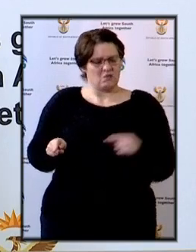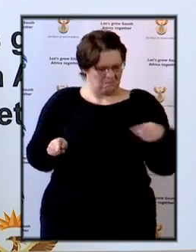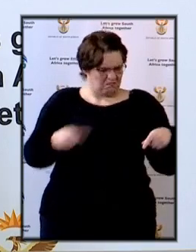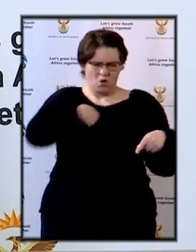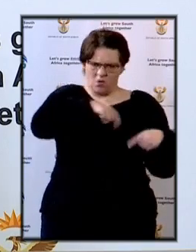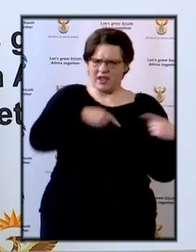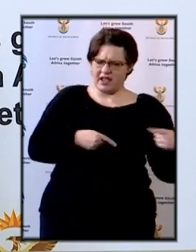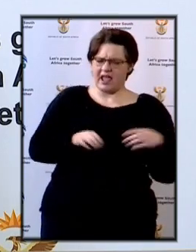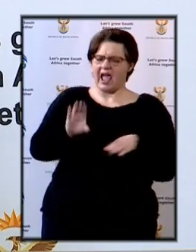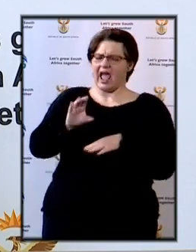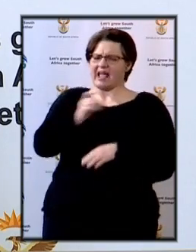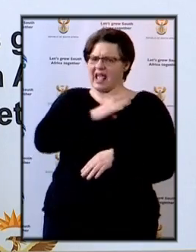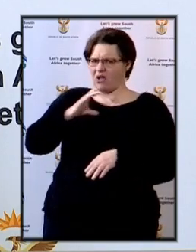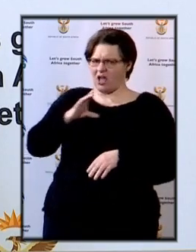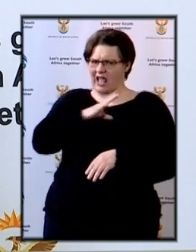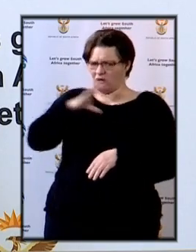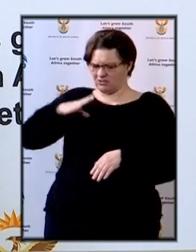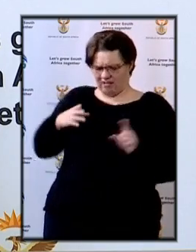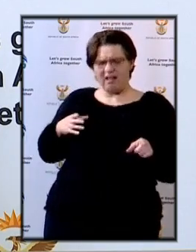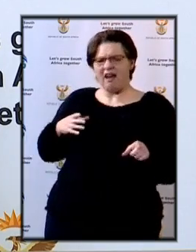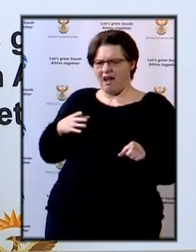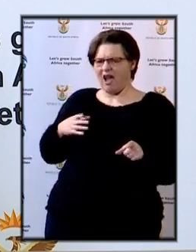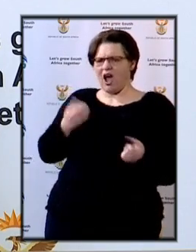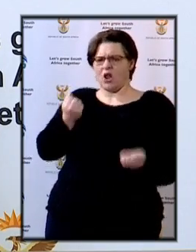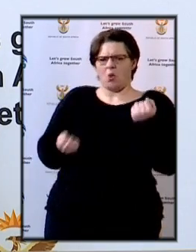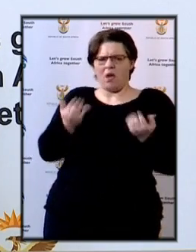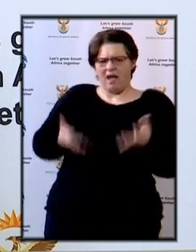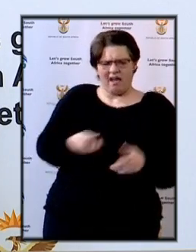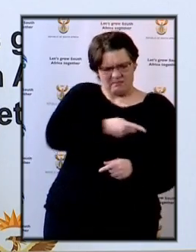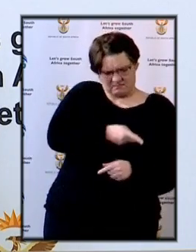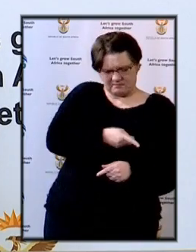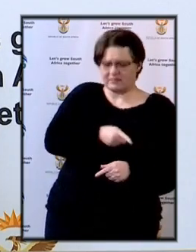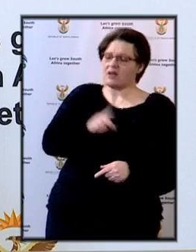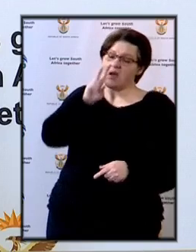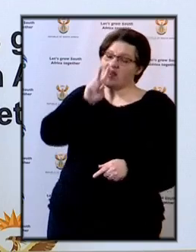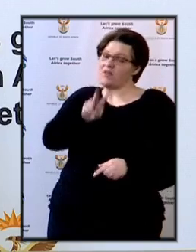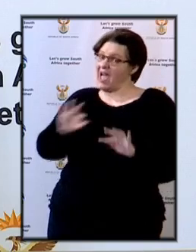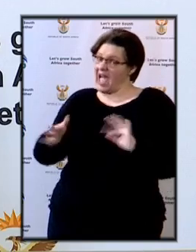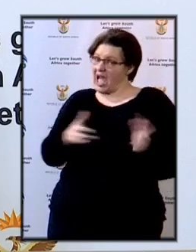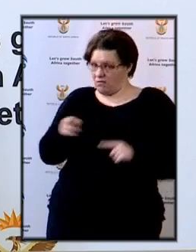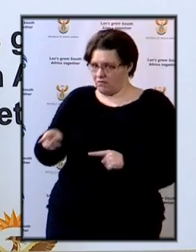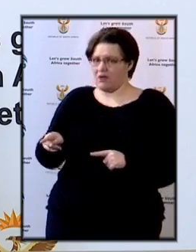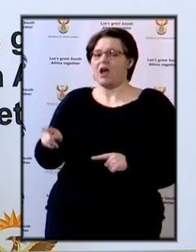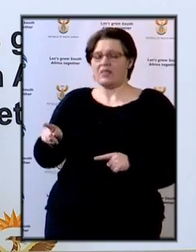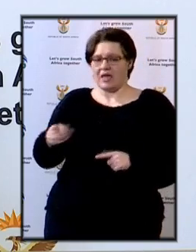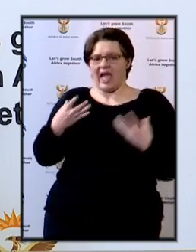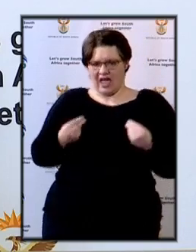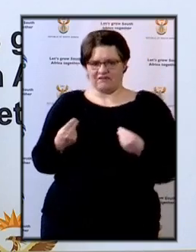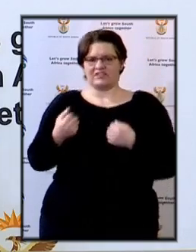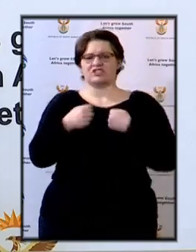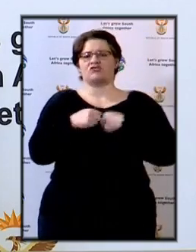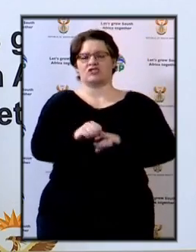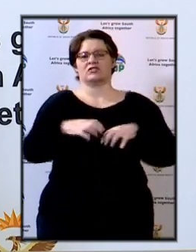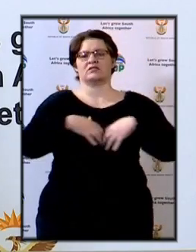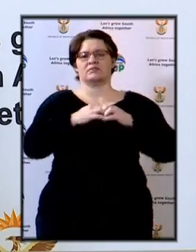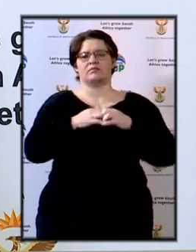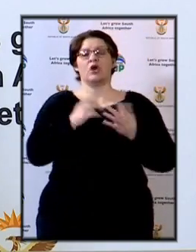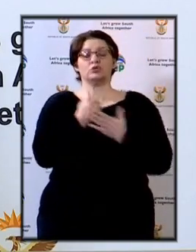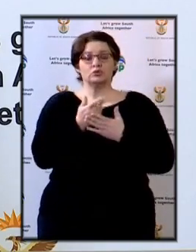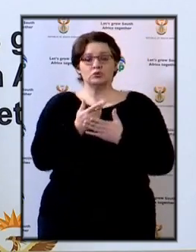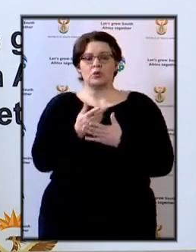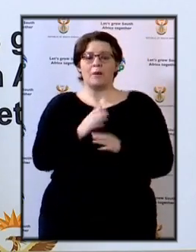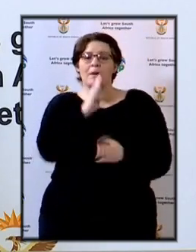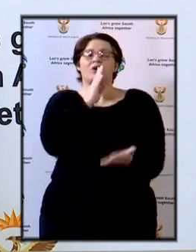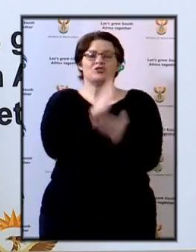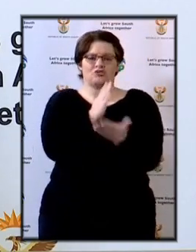we have sought counsel's views on this and we are certainly going, we have a strategy that we're putting together